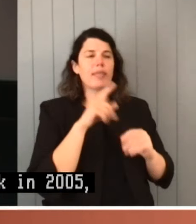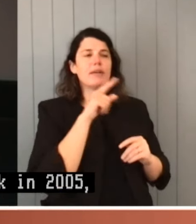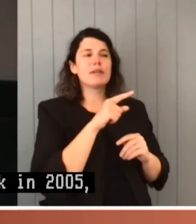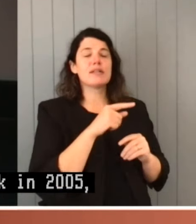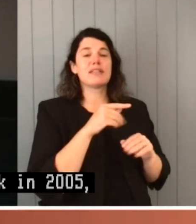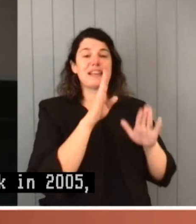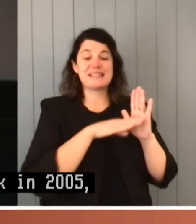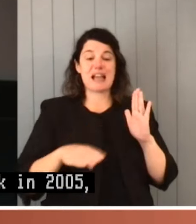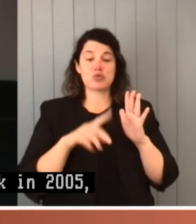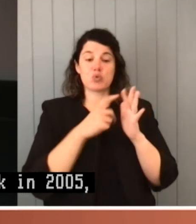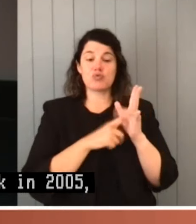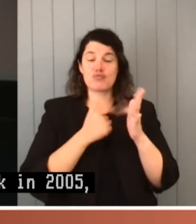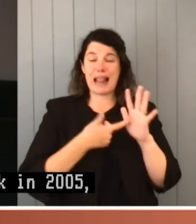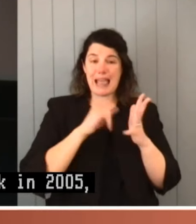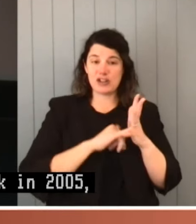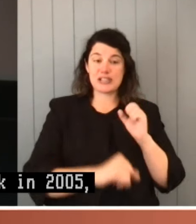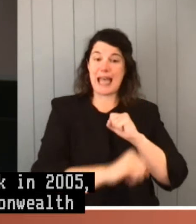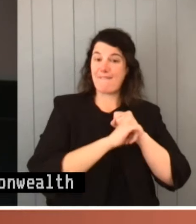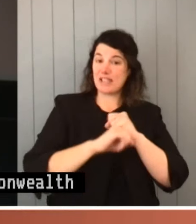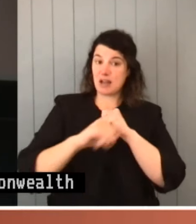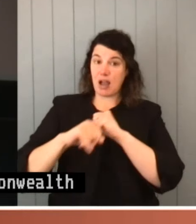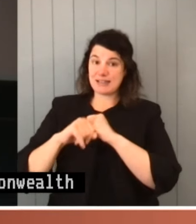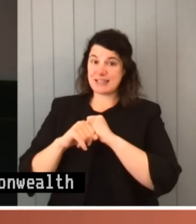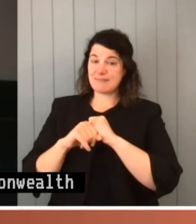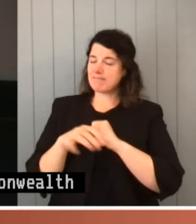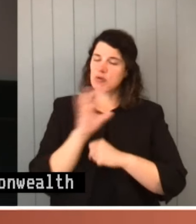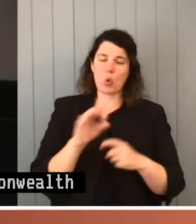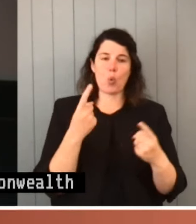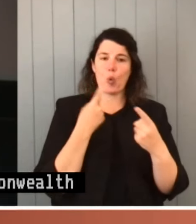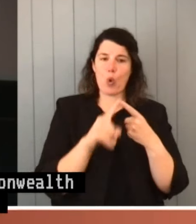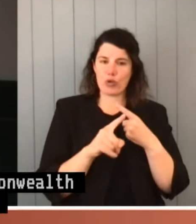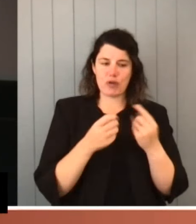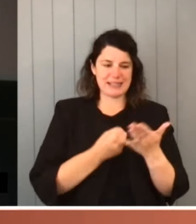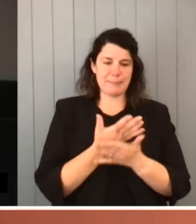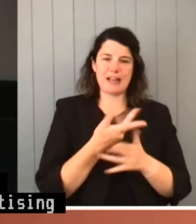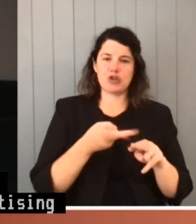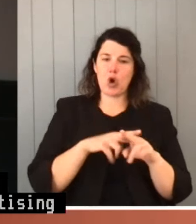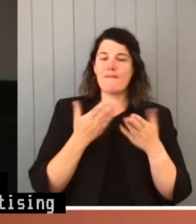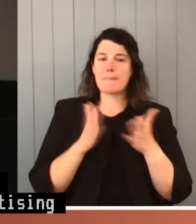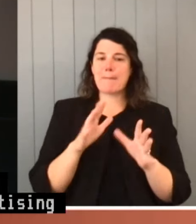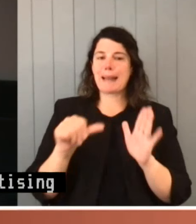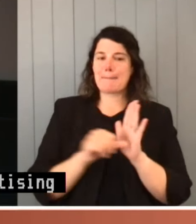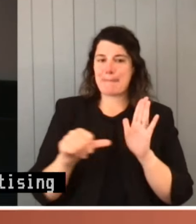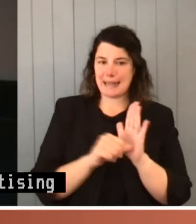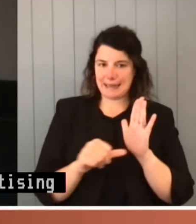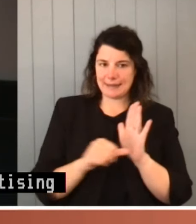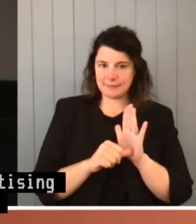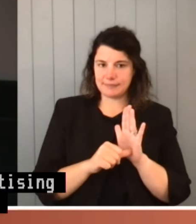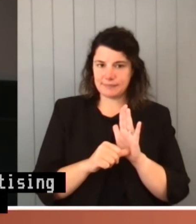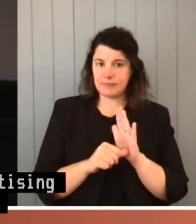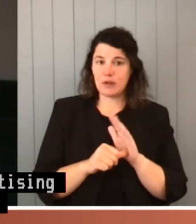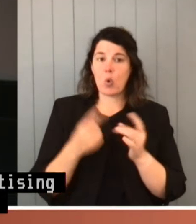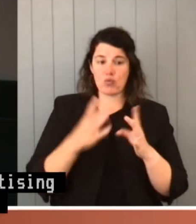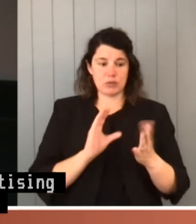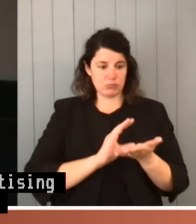relations advertising campaign was an authorised purpose of expenditure under appropriations made by the Parliament for the